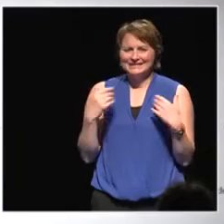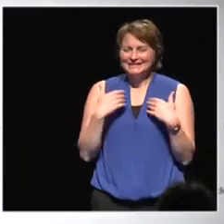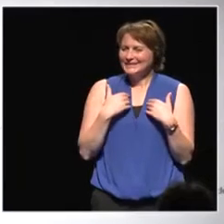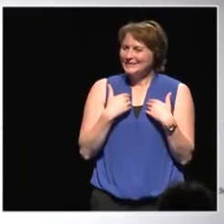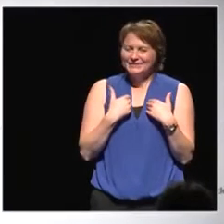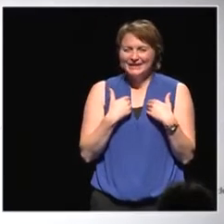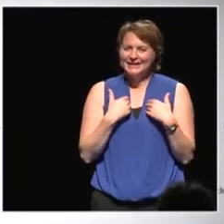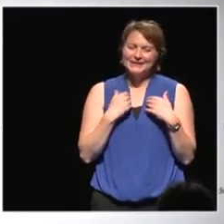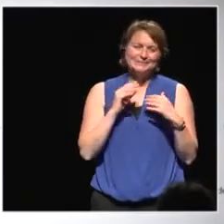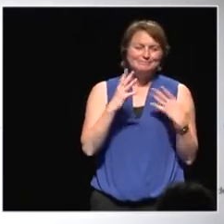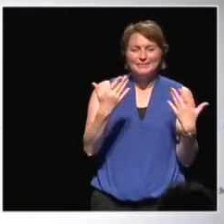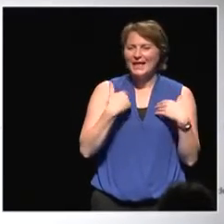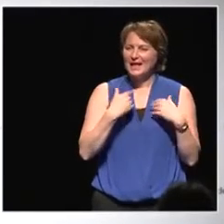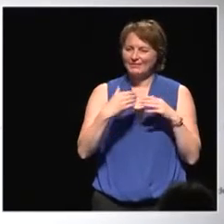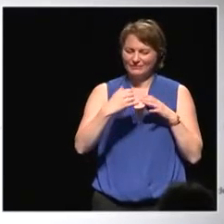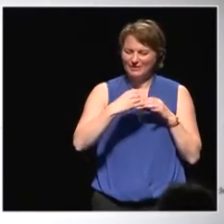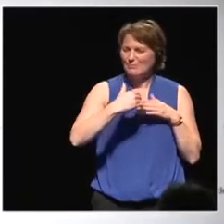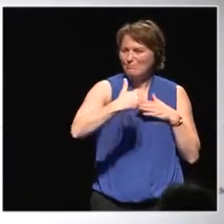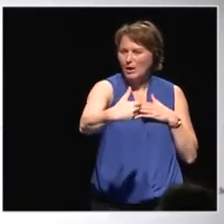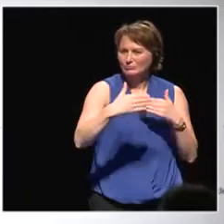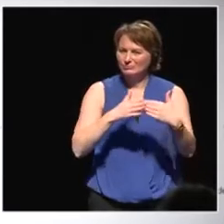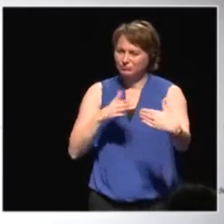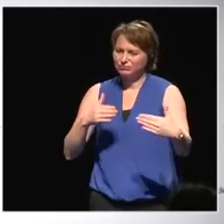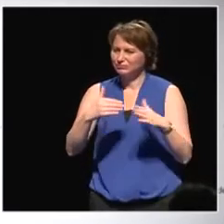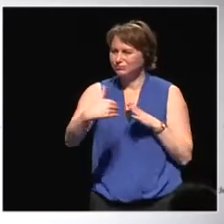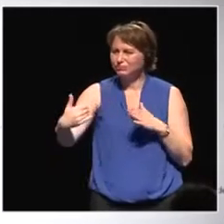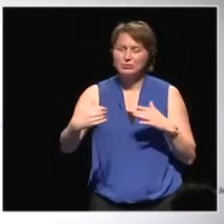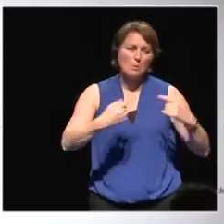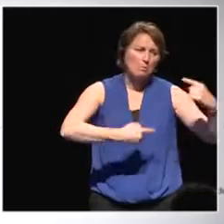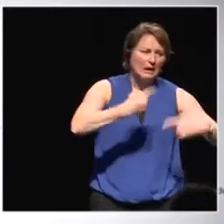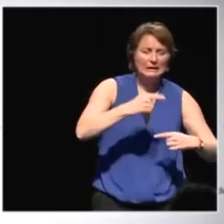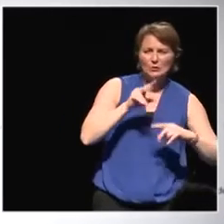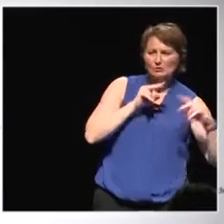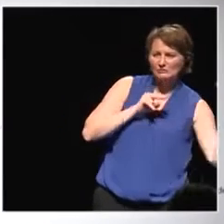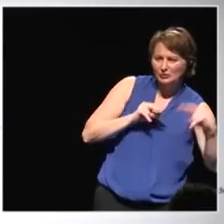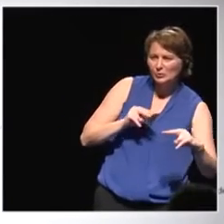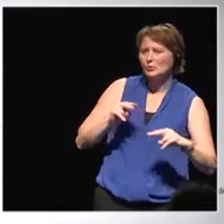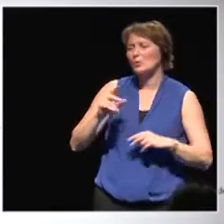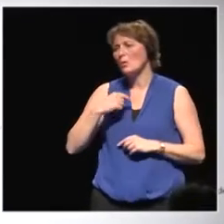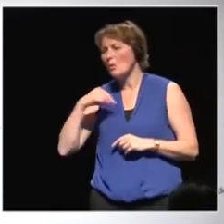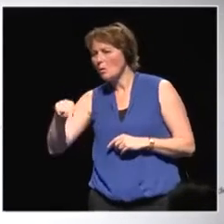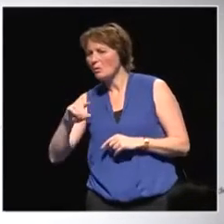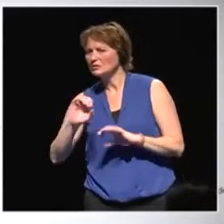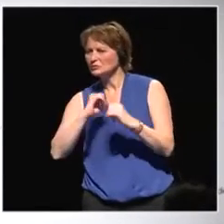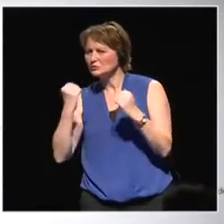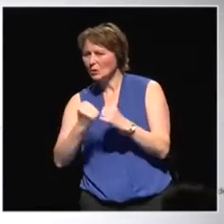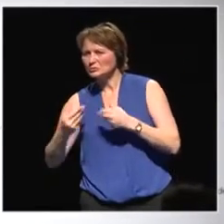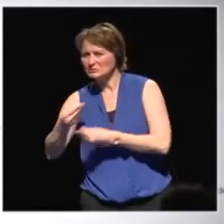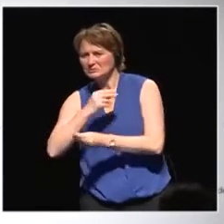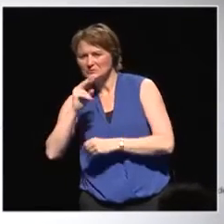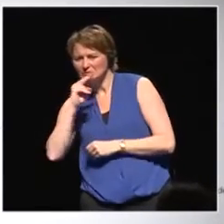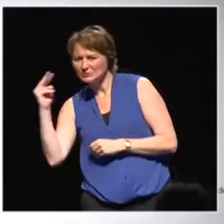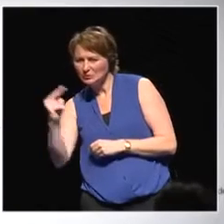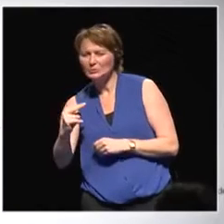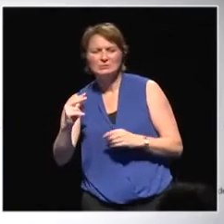by, you know, political boundaries, by different realities from a social and economic point of view. And so for me,